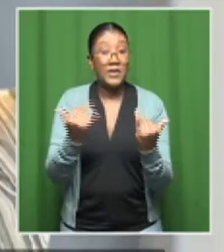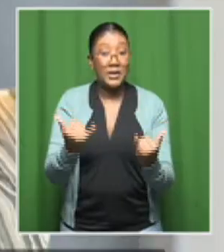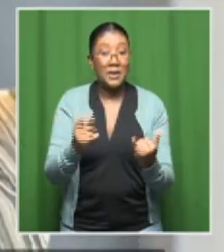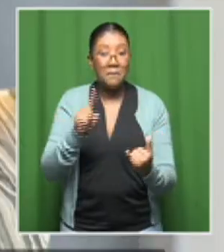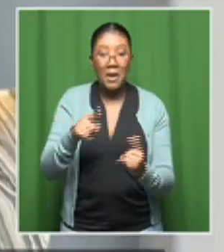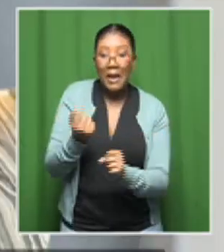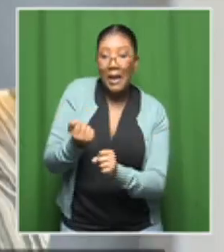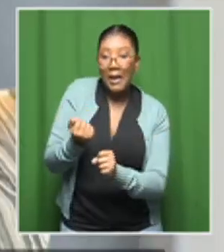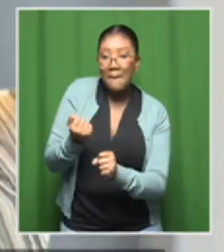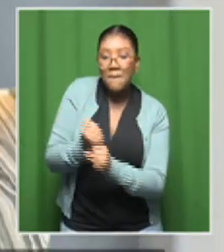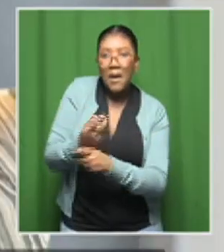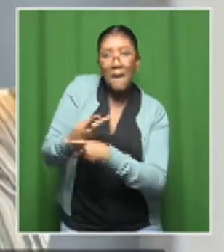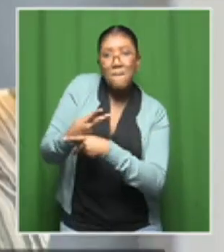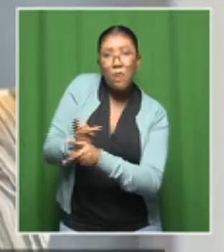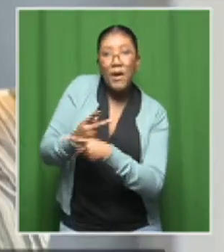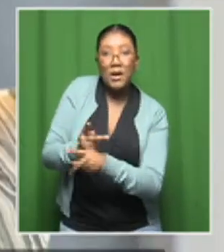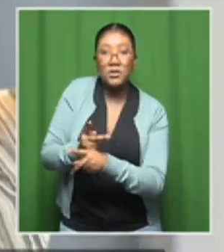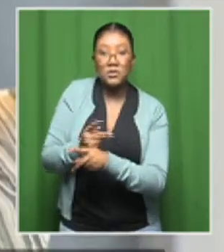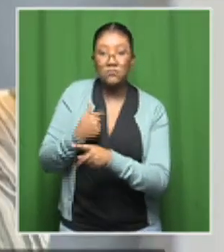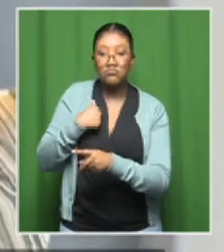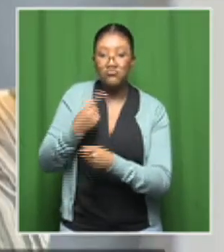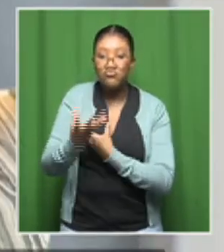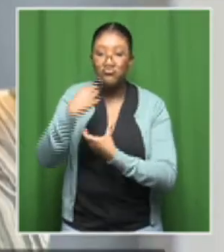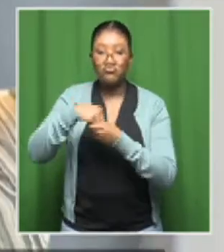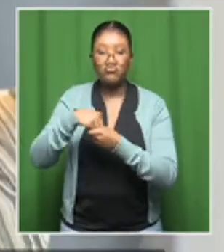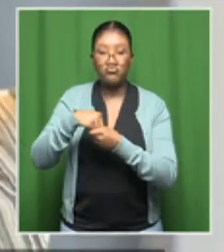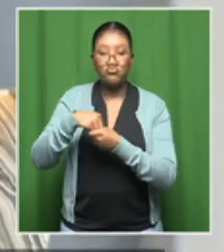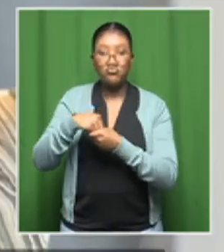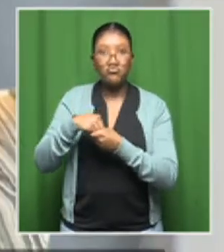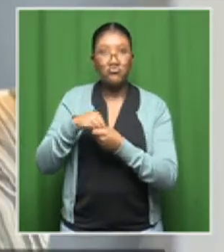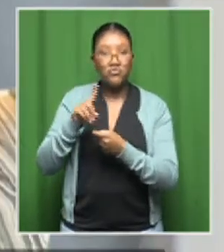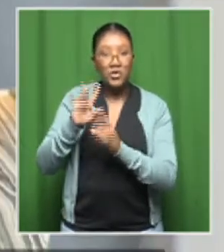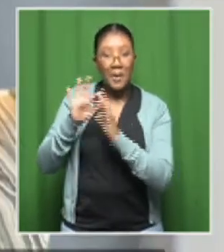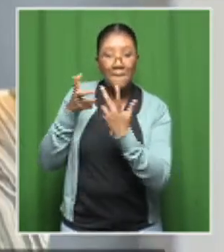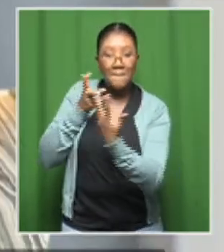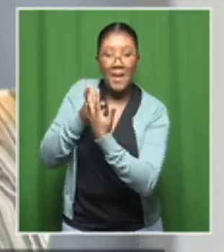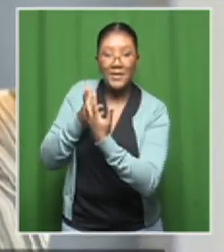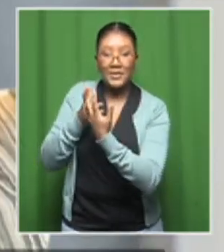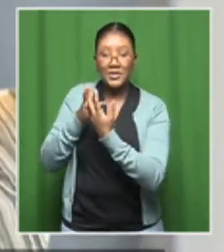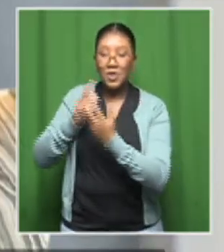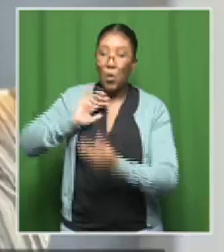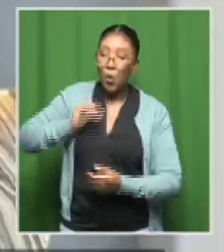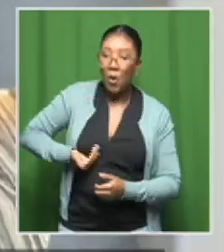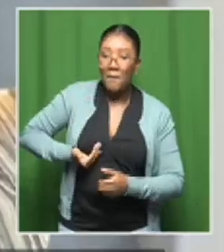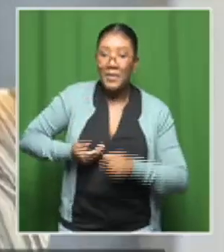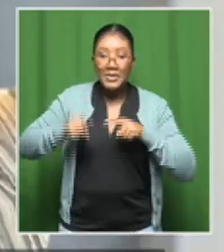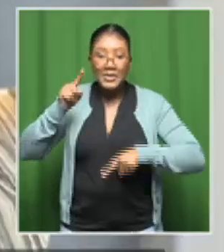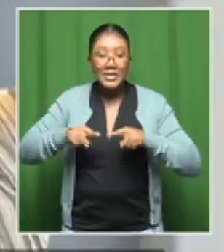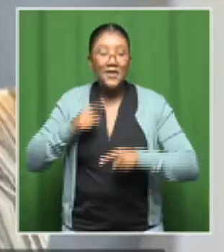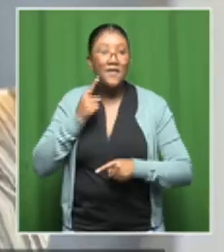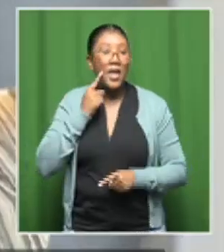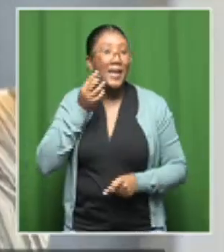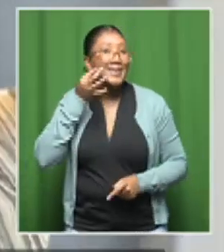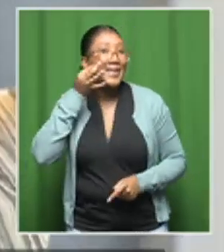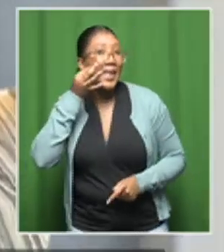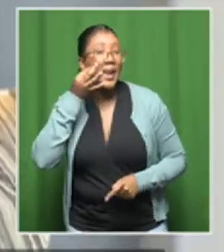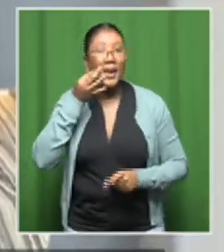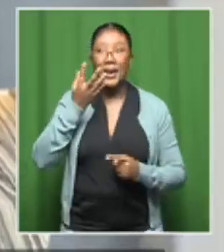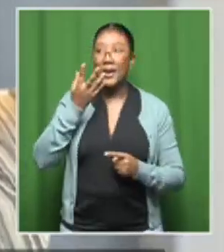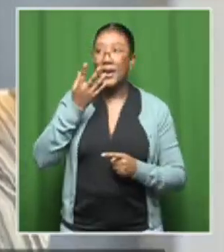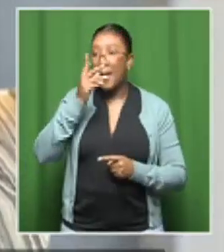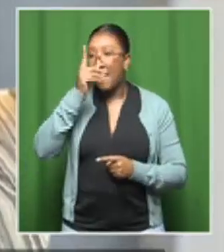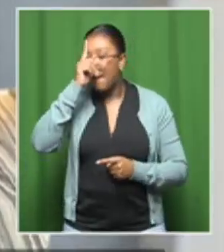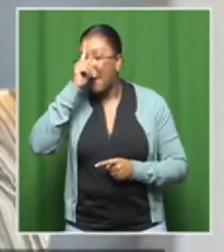products that are inclusive, to produce products that are able to cater for all the different skin tones, all the different,